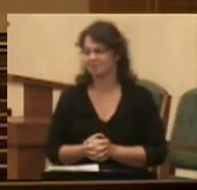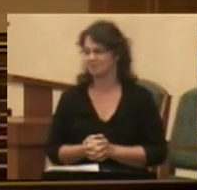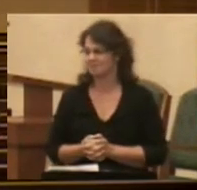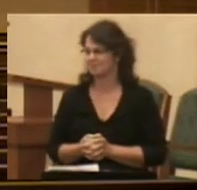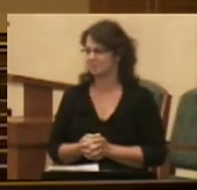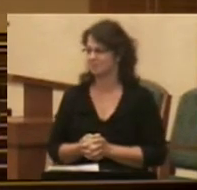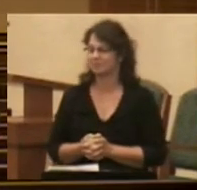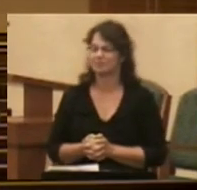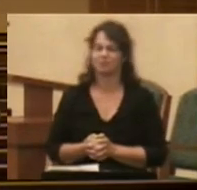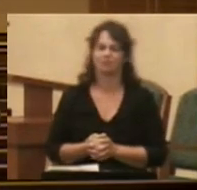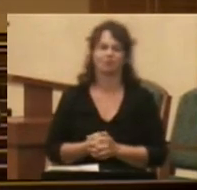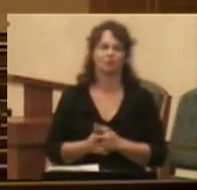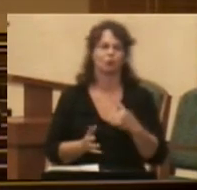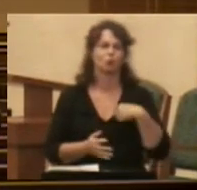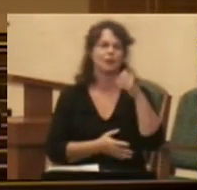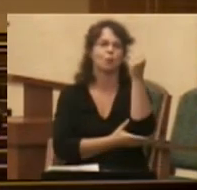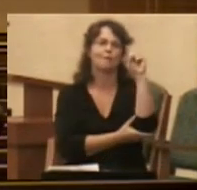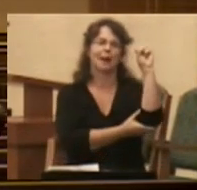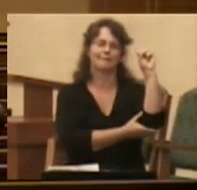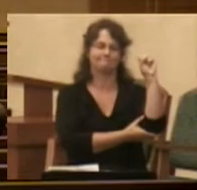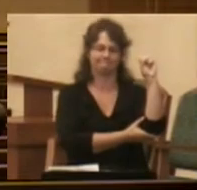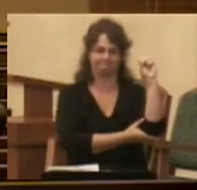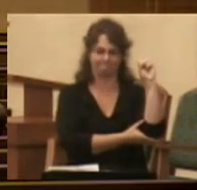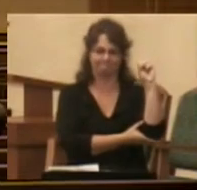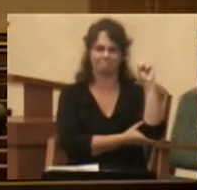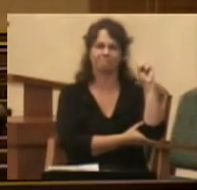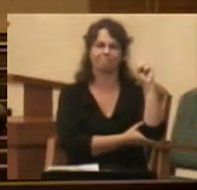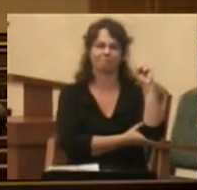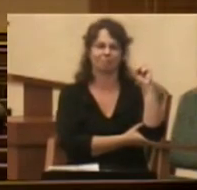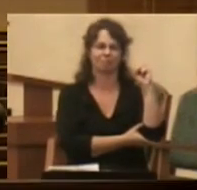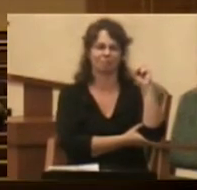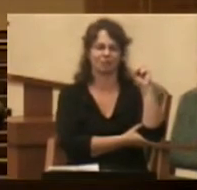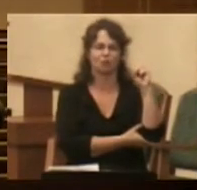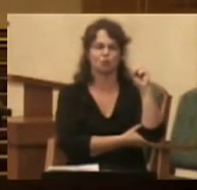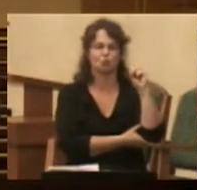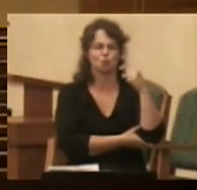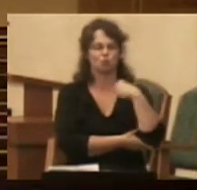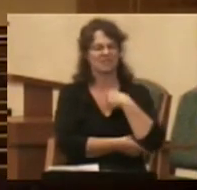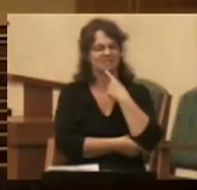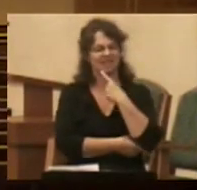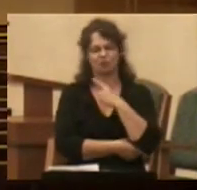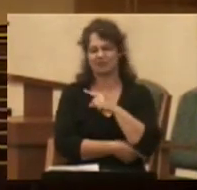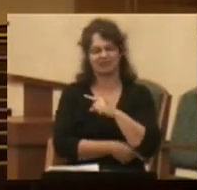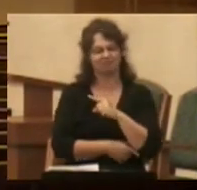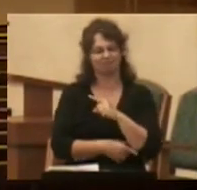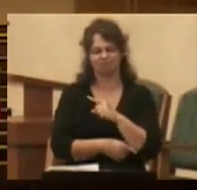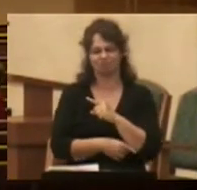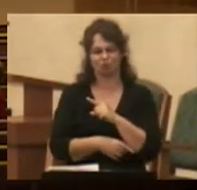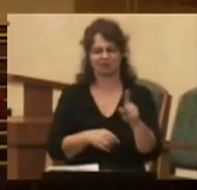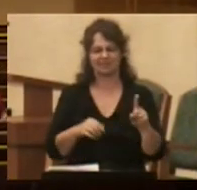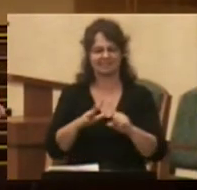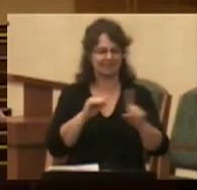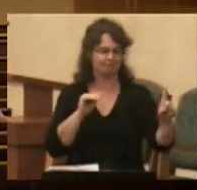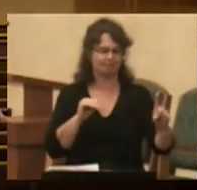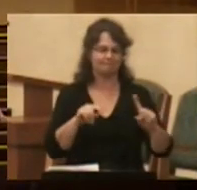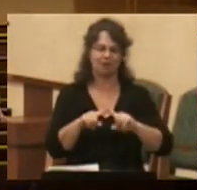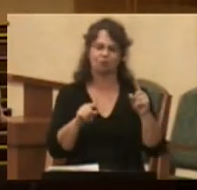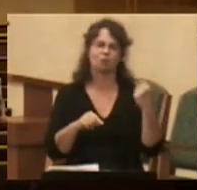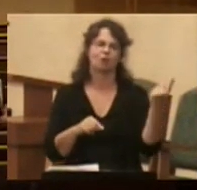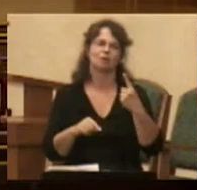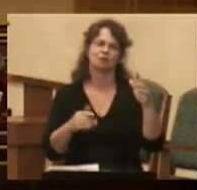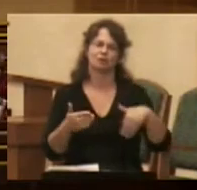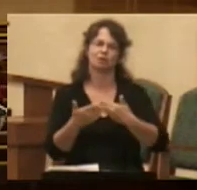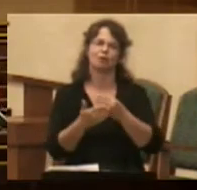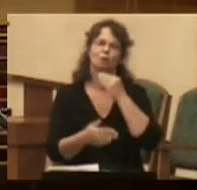We rebel. We threaten to run away. But we always come